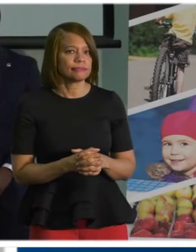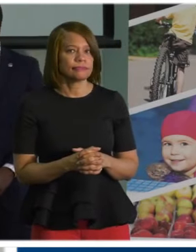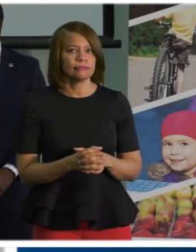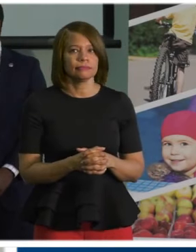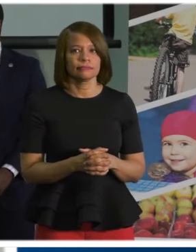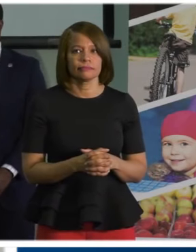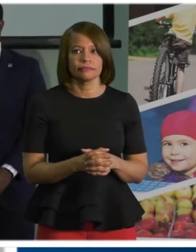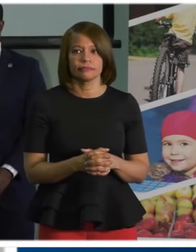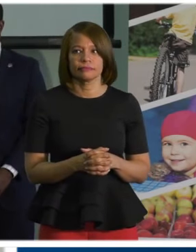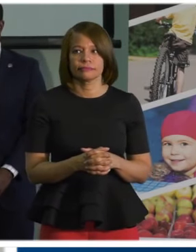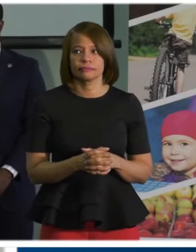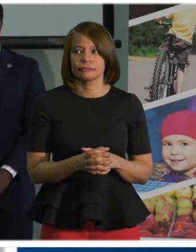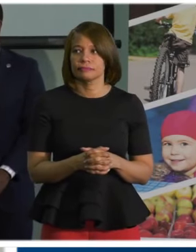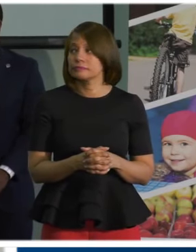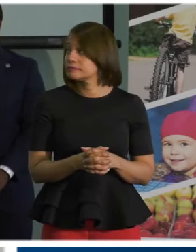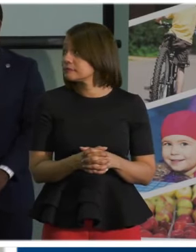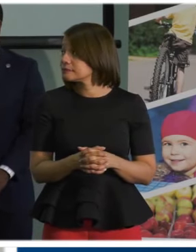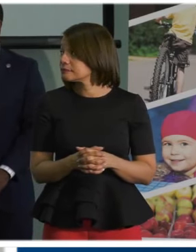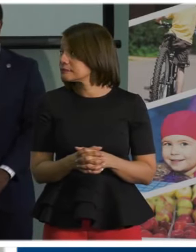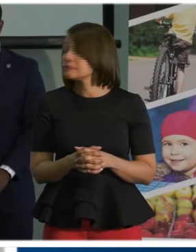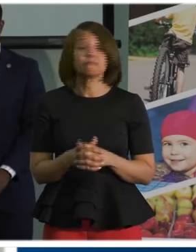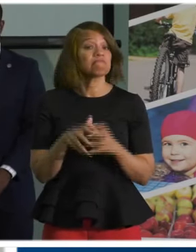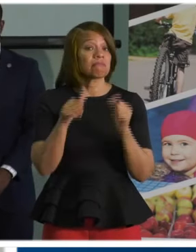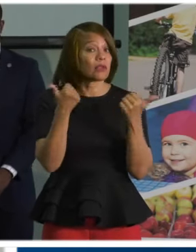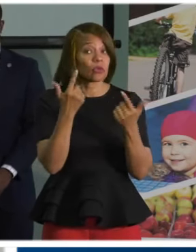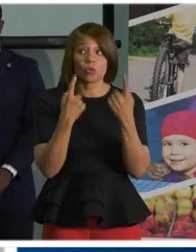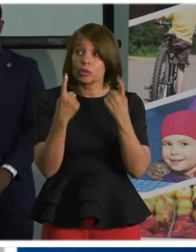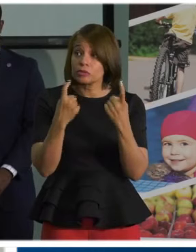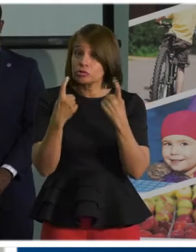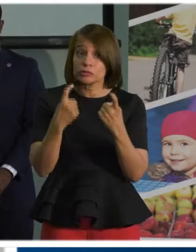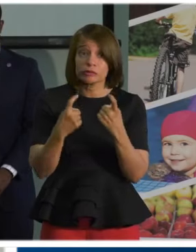I'm happy to answer any questions. Any other questions?